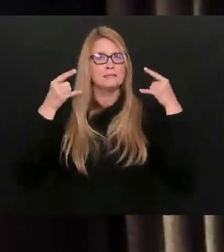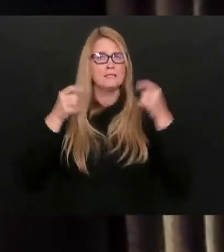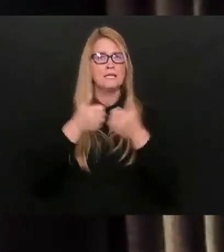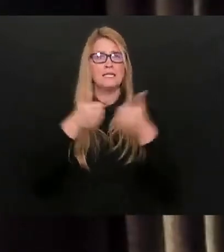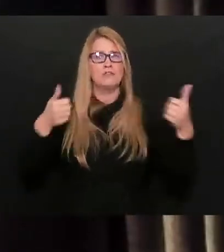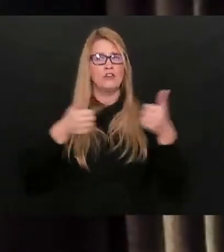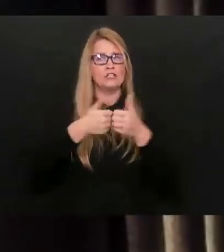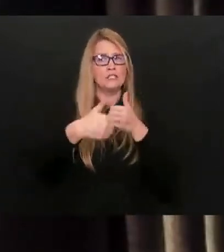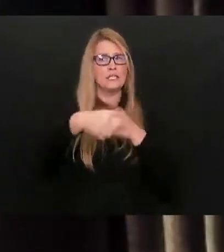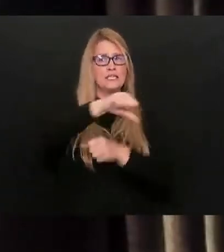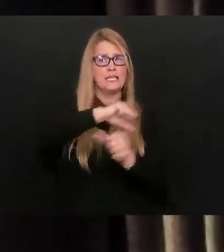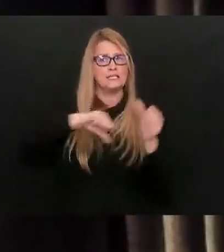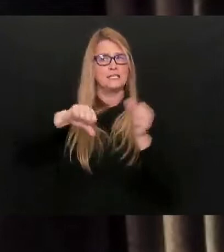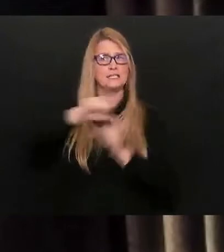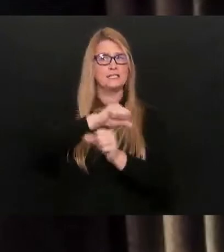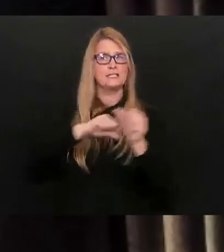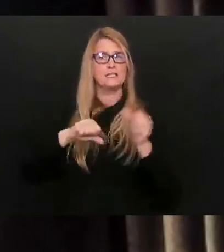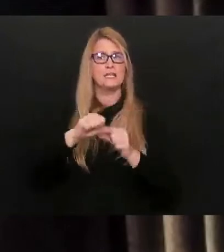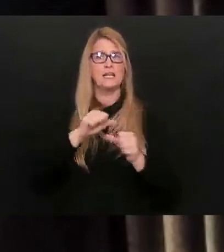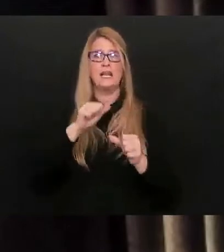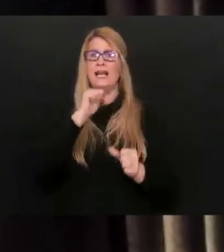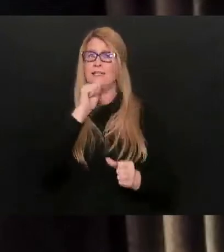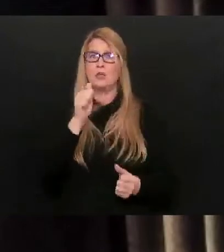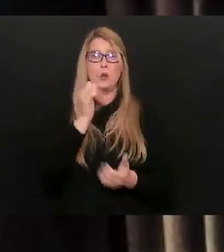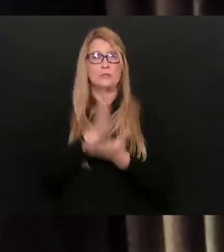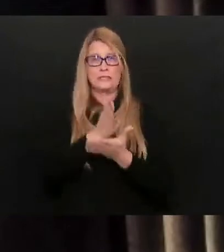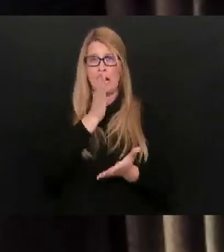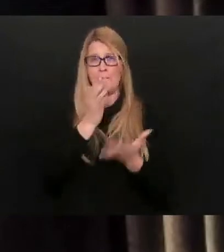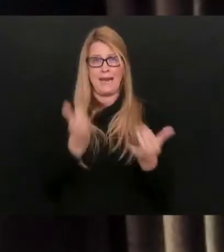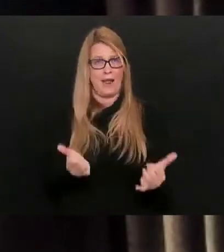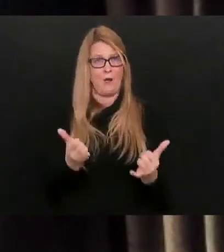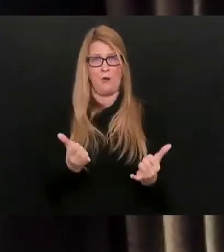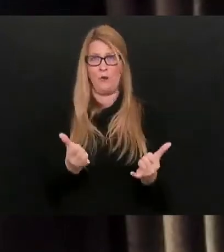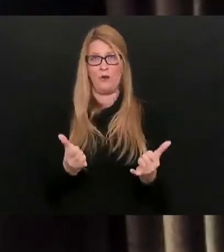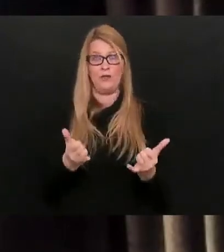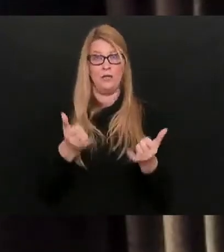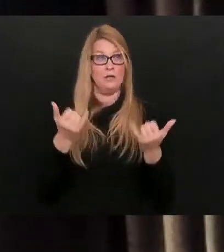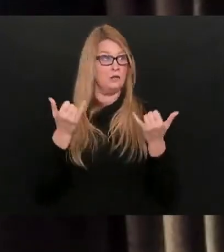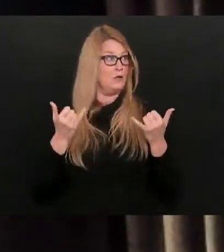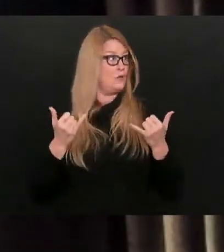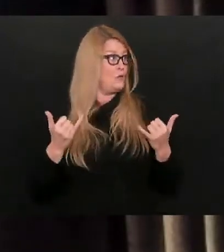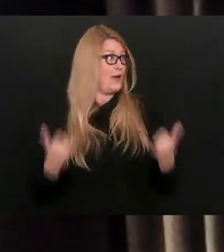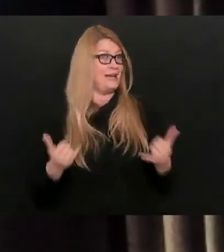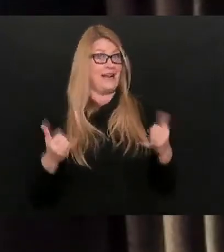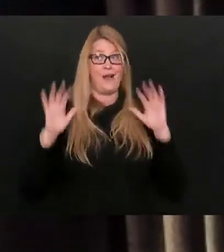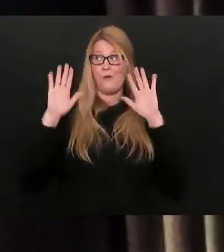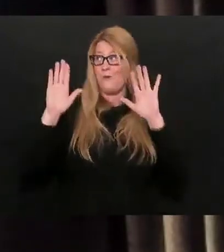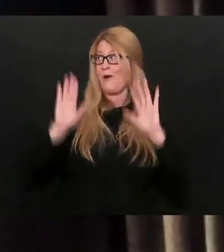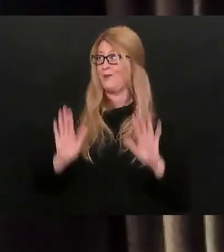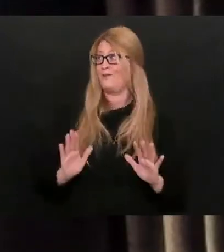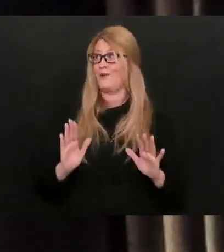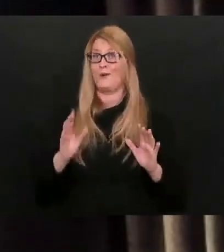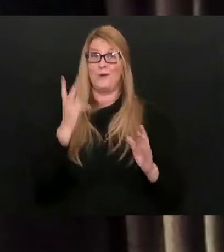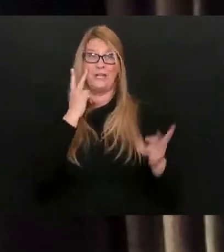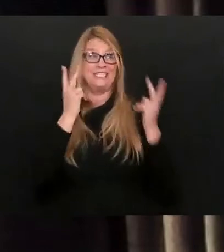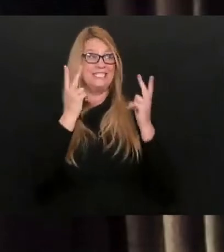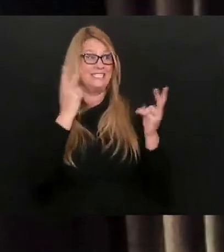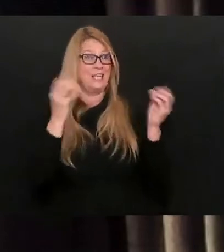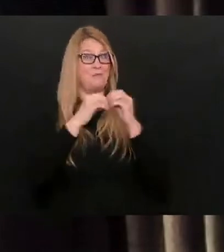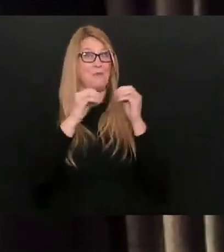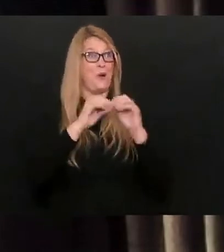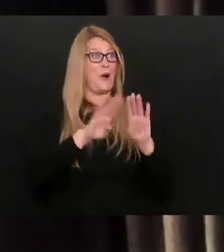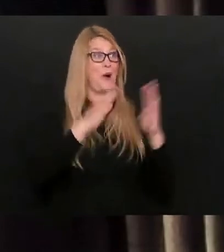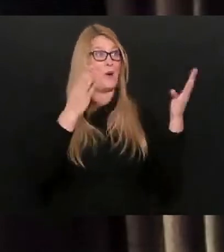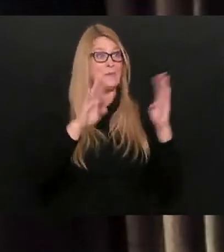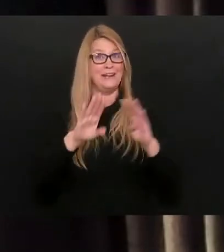distance and not let your guard down because while it's great and wonderful that we are able to open up more of West